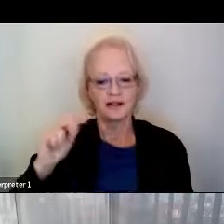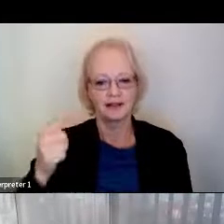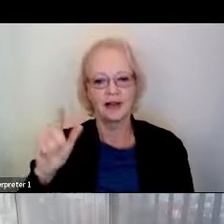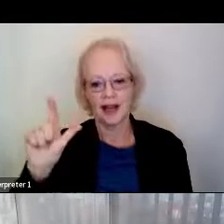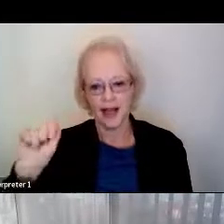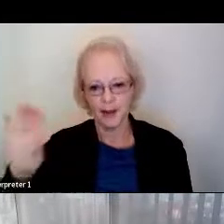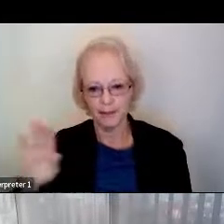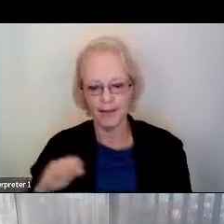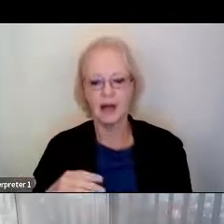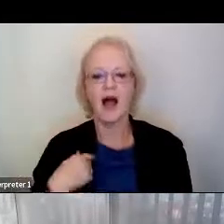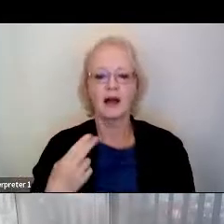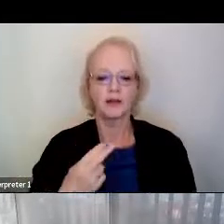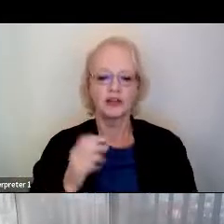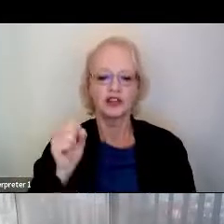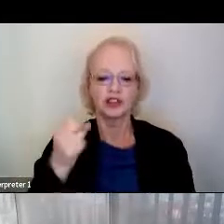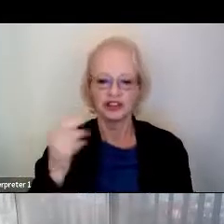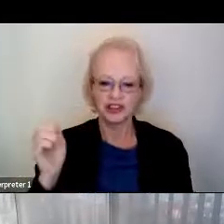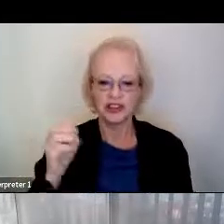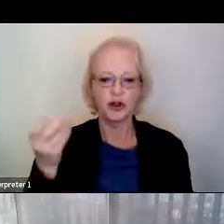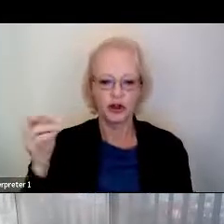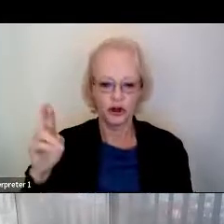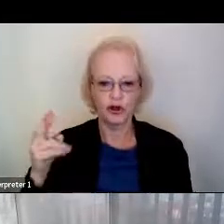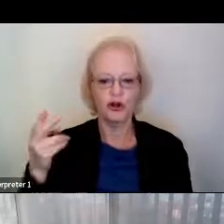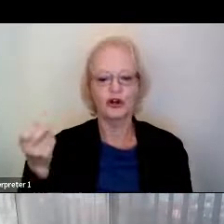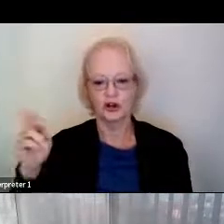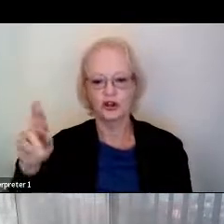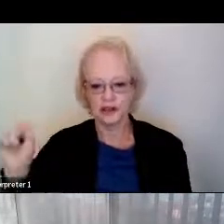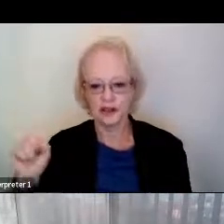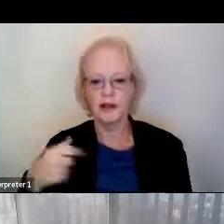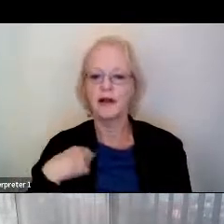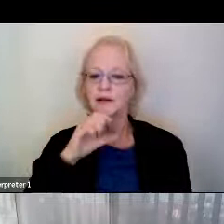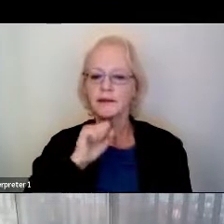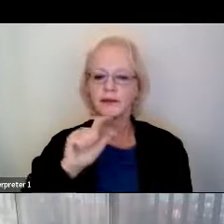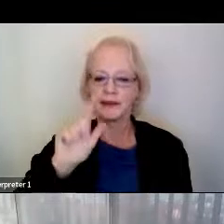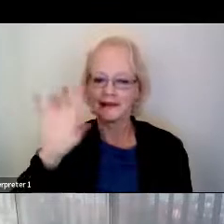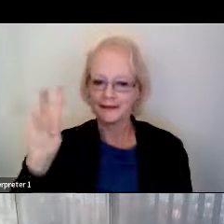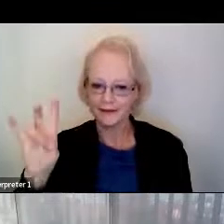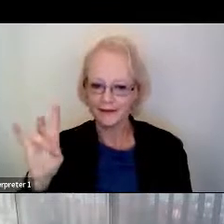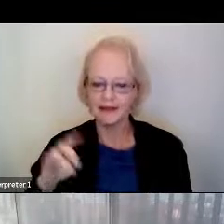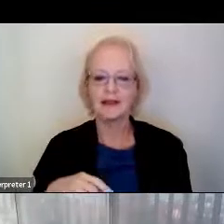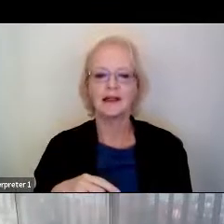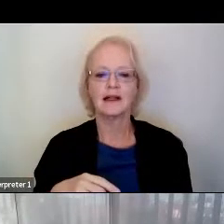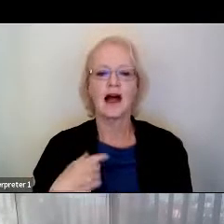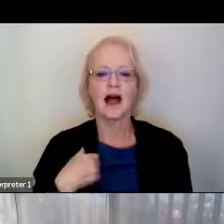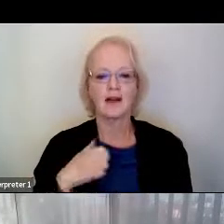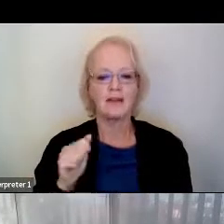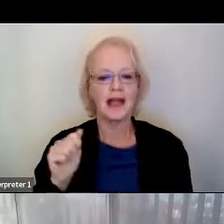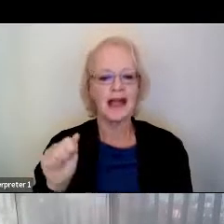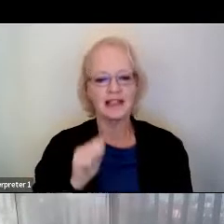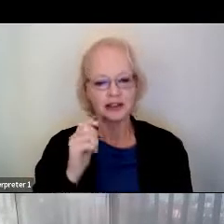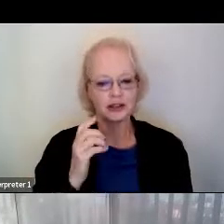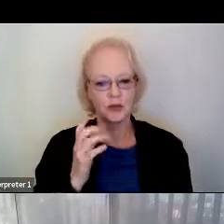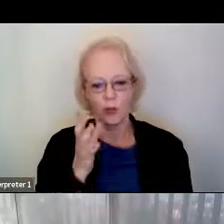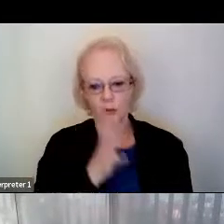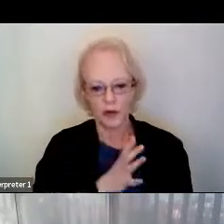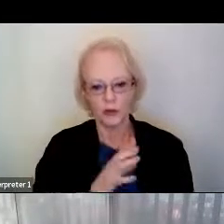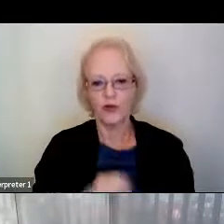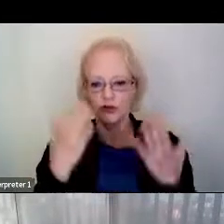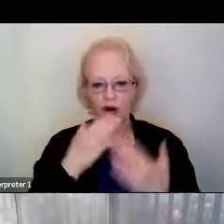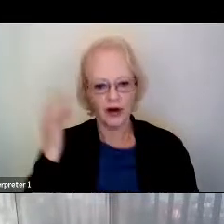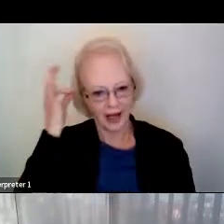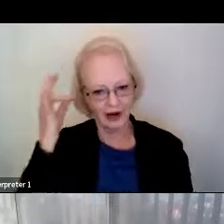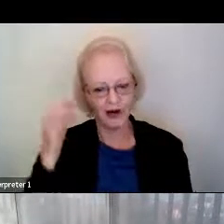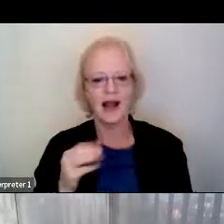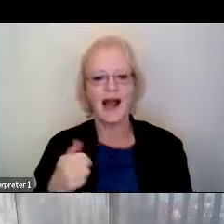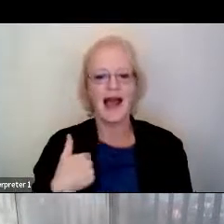she, her pronouns. I'm 27 years old. I'm an Asian woman with dark hair wearing a jean